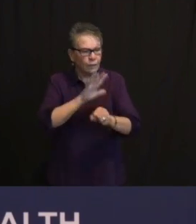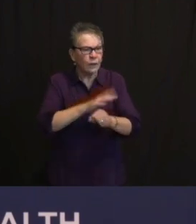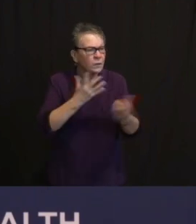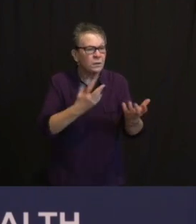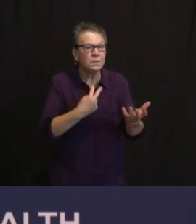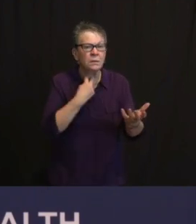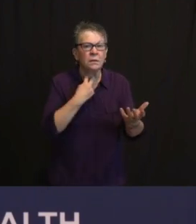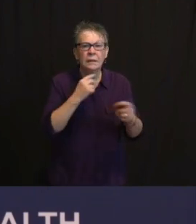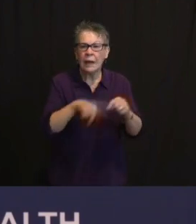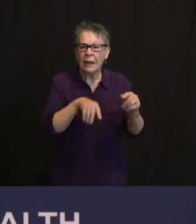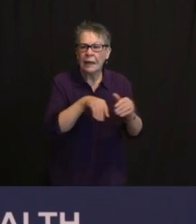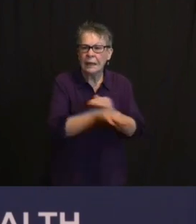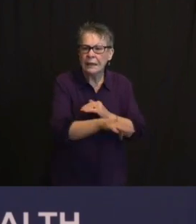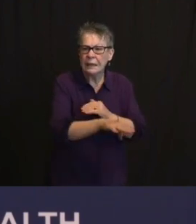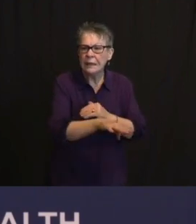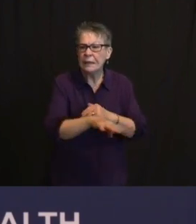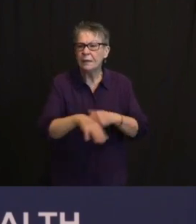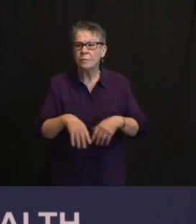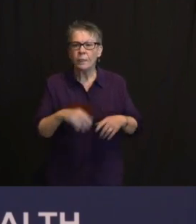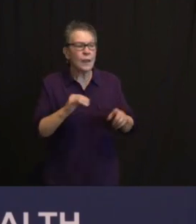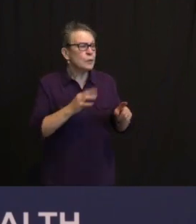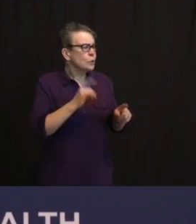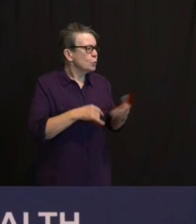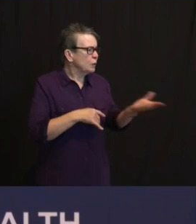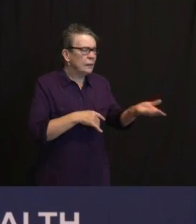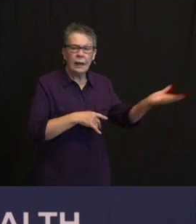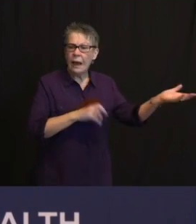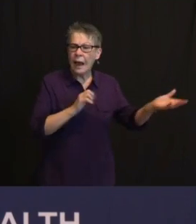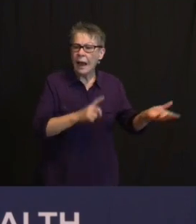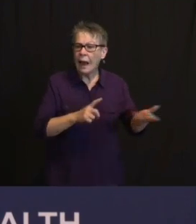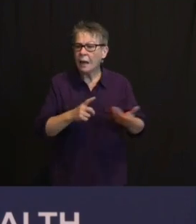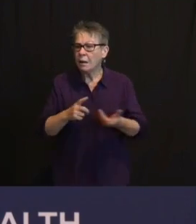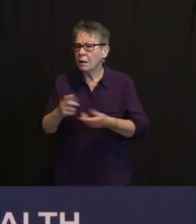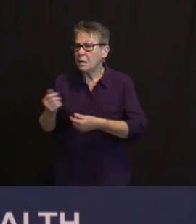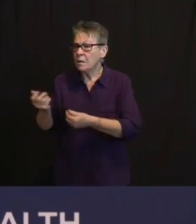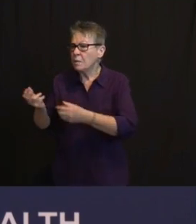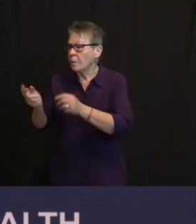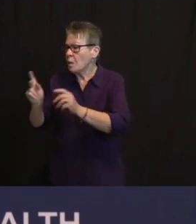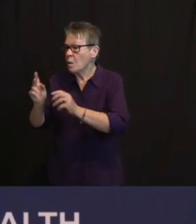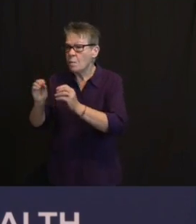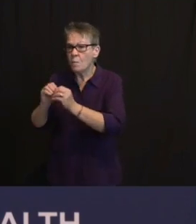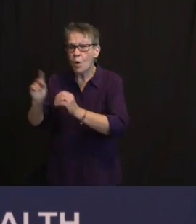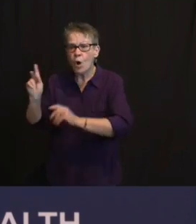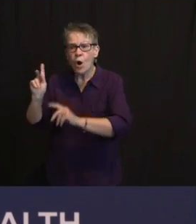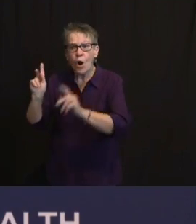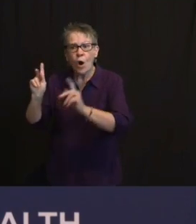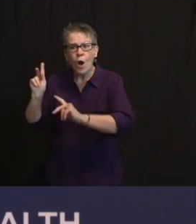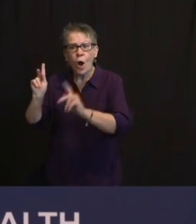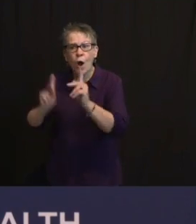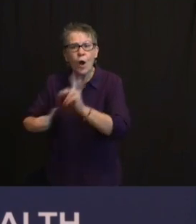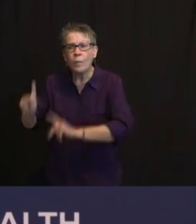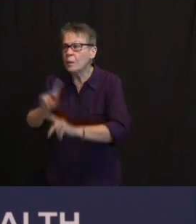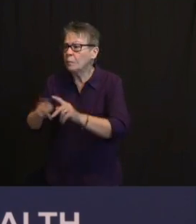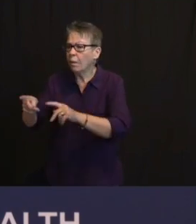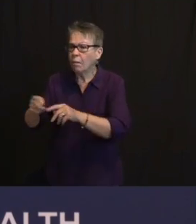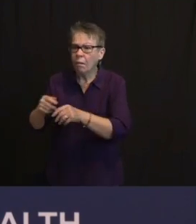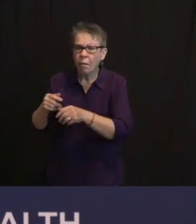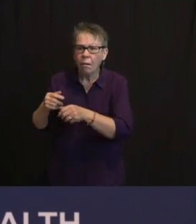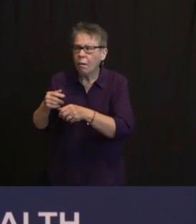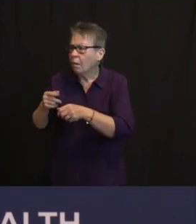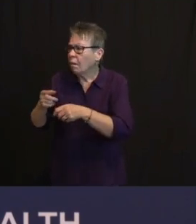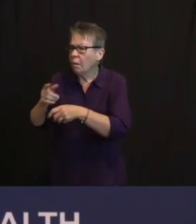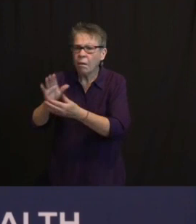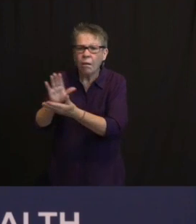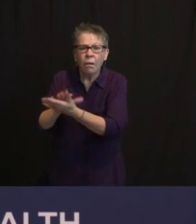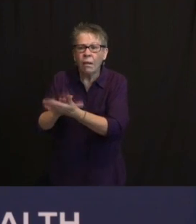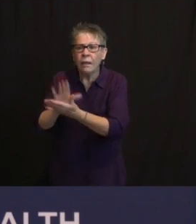JUDY AND ED, UNIVERSAL PRAISE ONCE THEY'VE GONE THROUGH THE PROCESS OF GETTING A VACCINE. I MEAN, I CAN'T TELL YOU HOW MANY